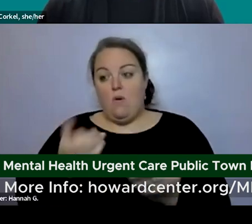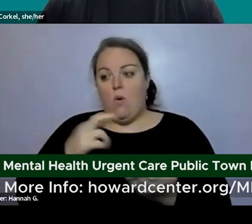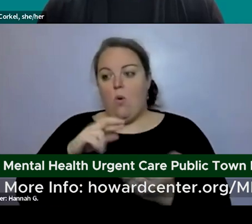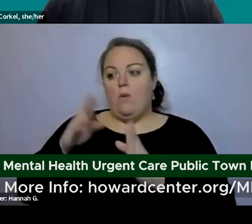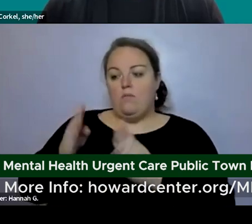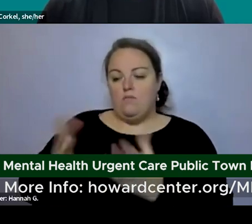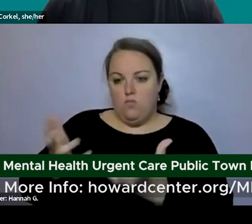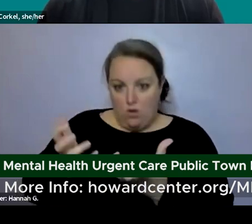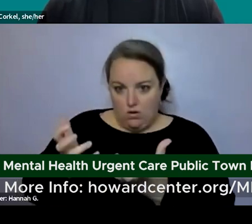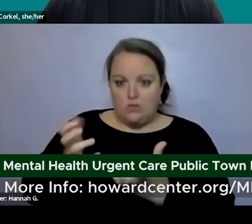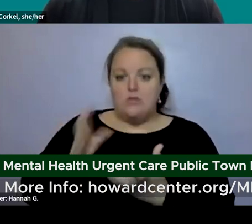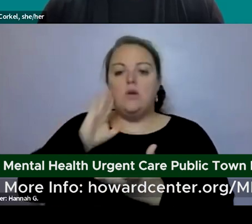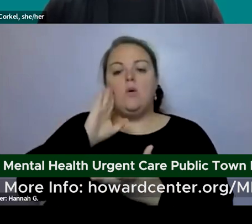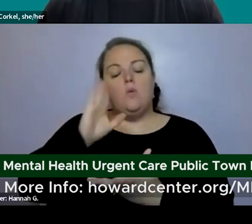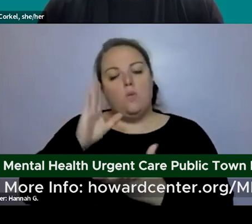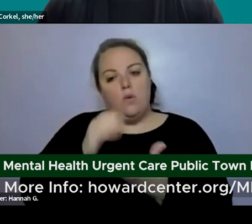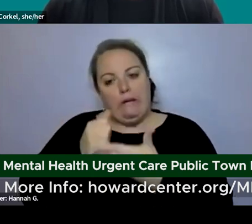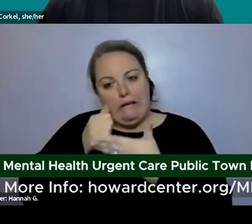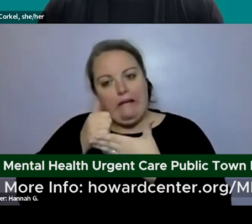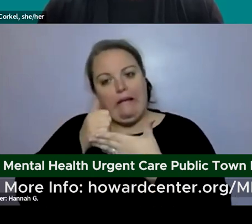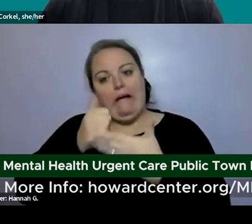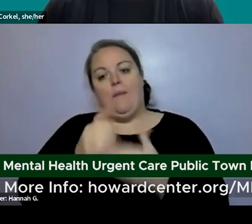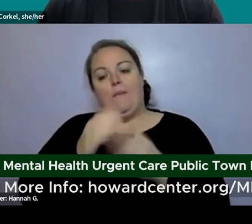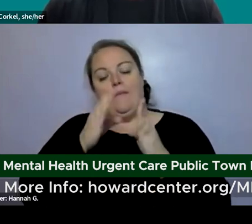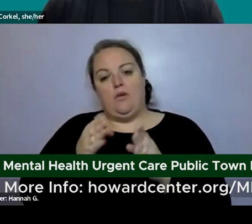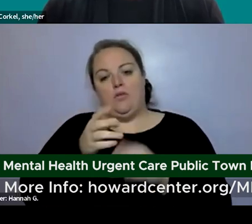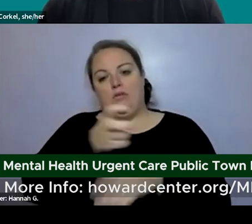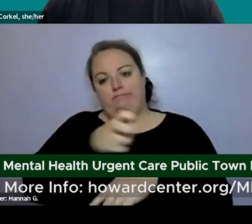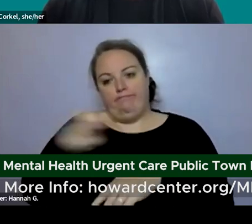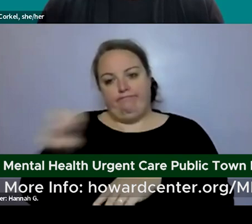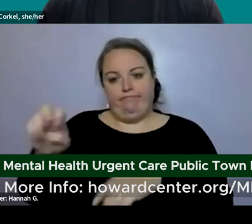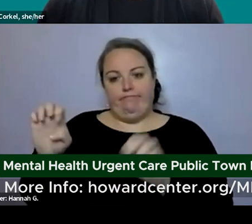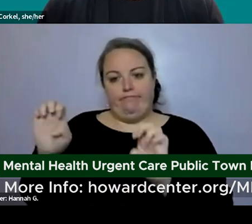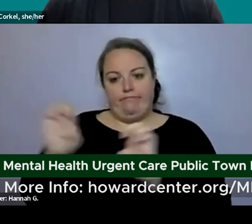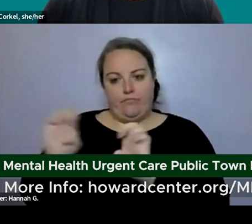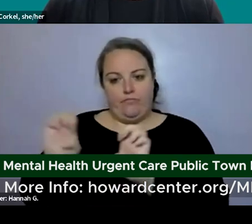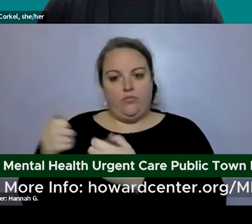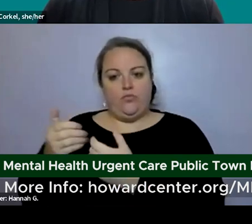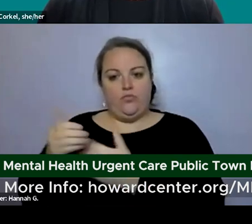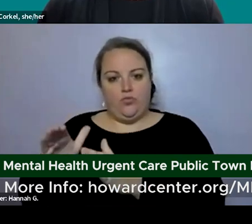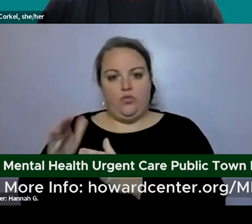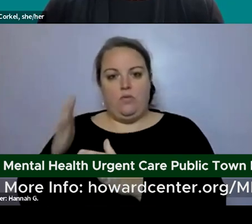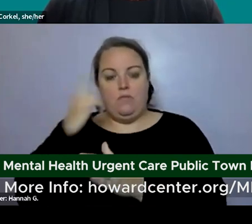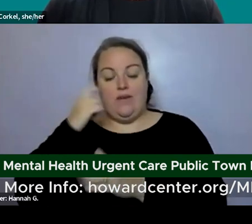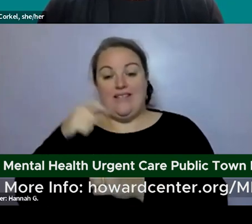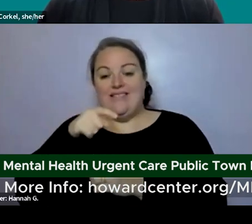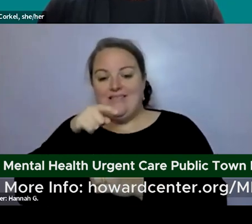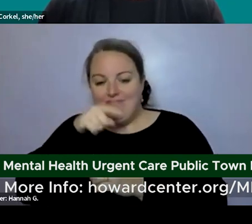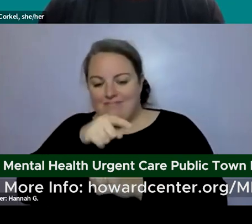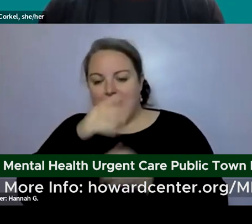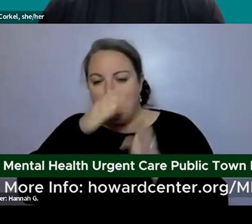we will help get the guests to the emergency department because they're looking for that level of care